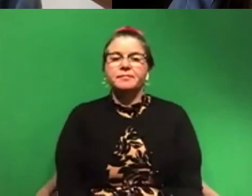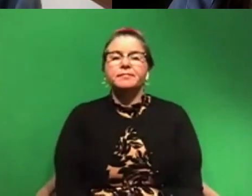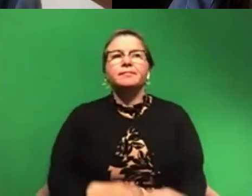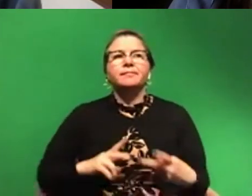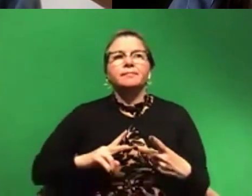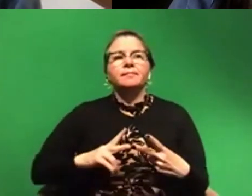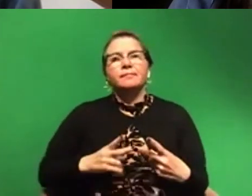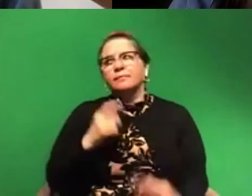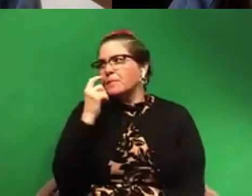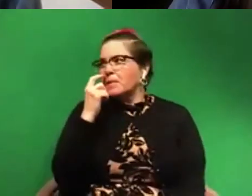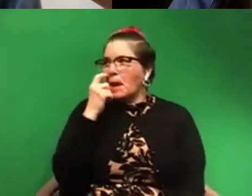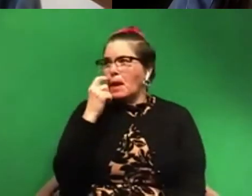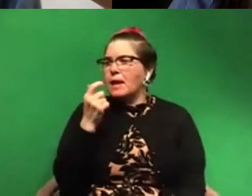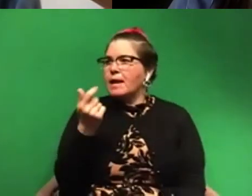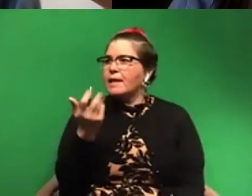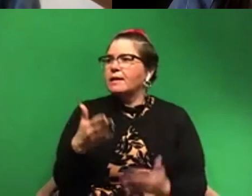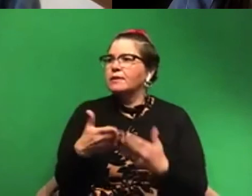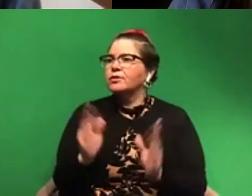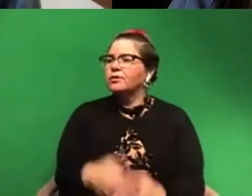everything in general, um,